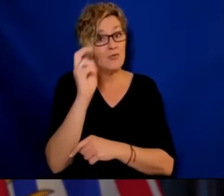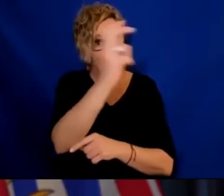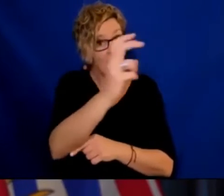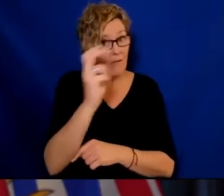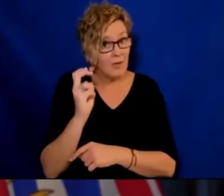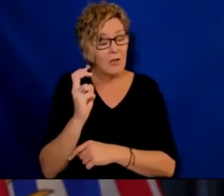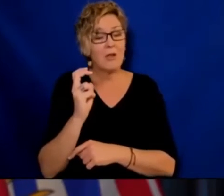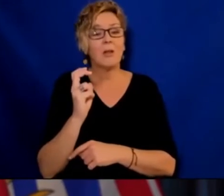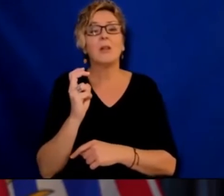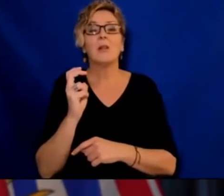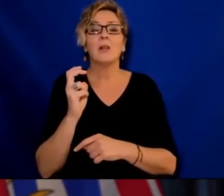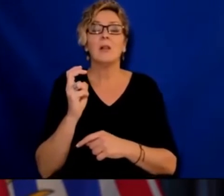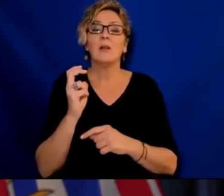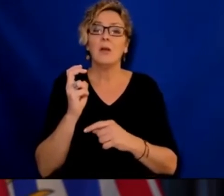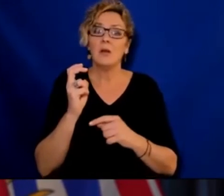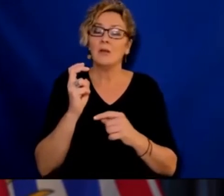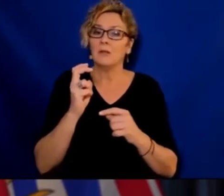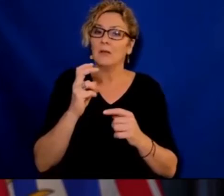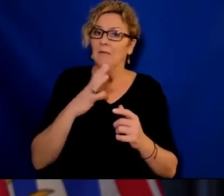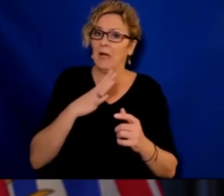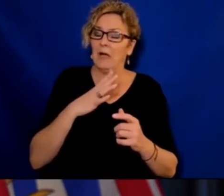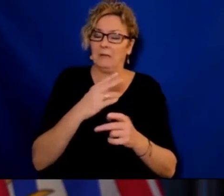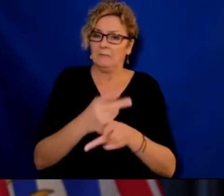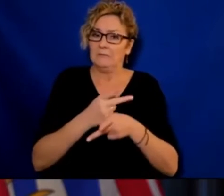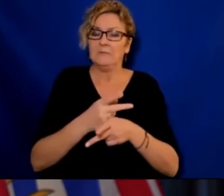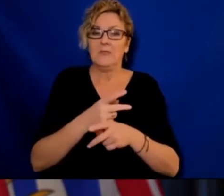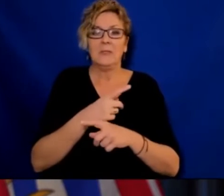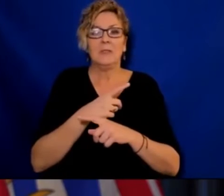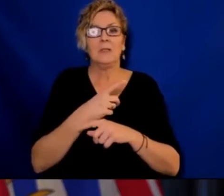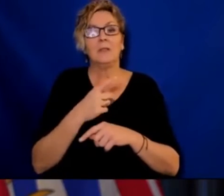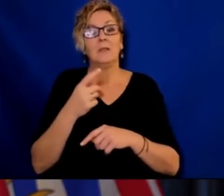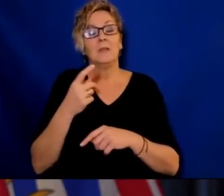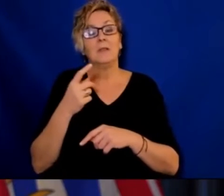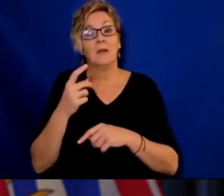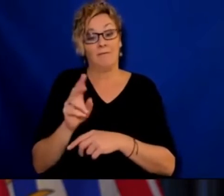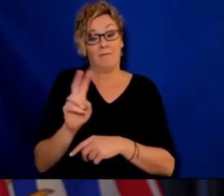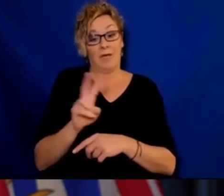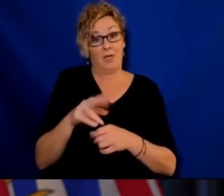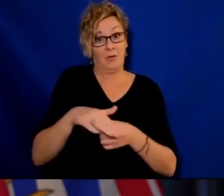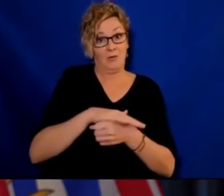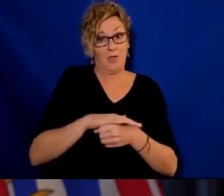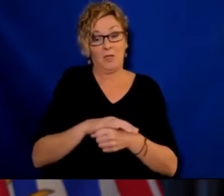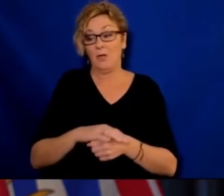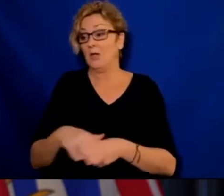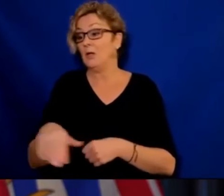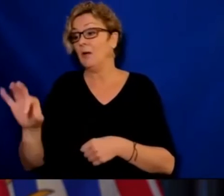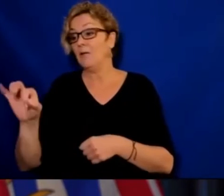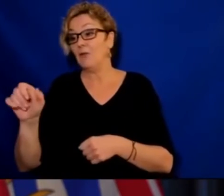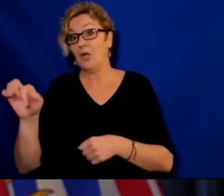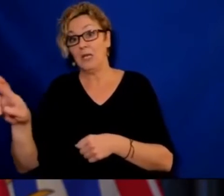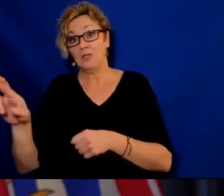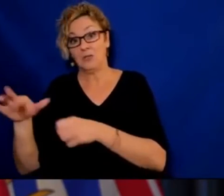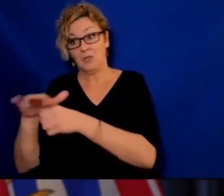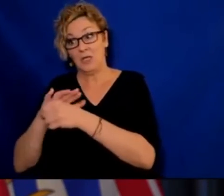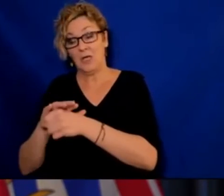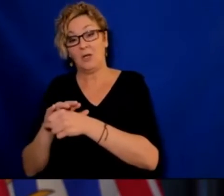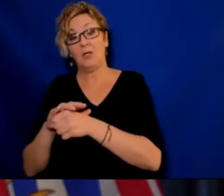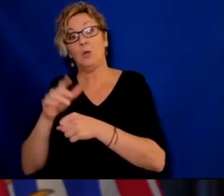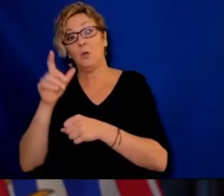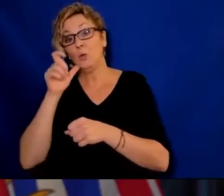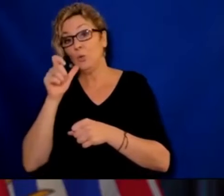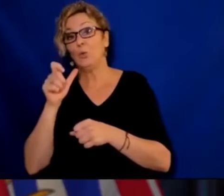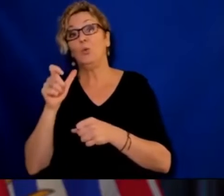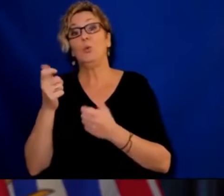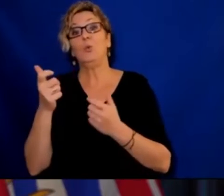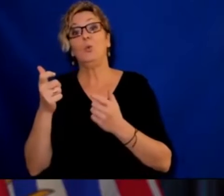the areas where we're seeing most transmission in the communities. But I call upon people across the province. We need to